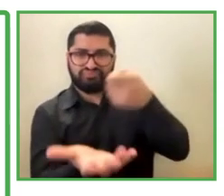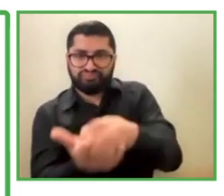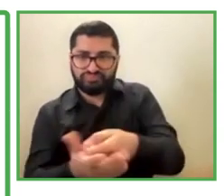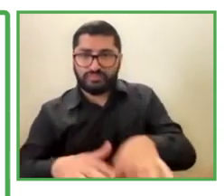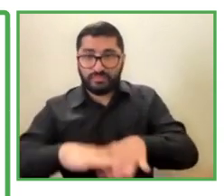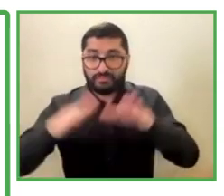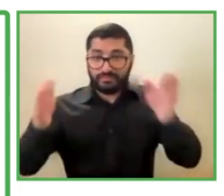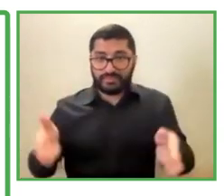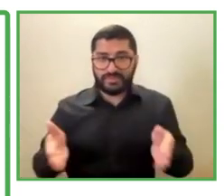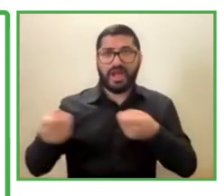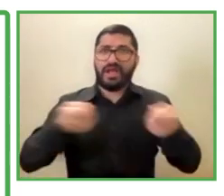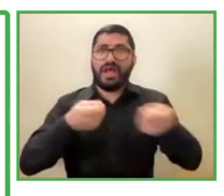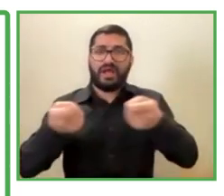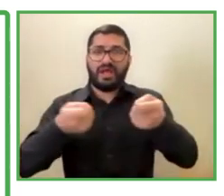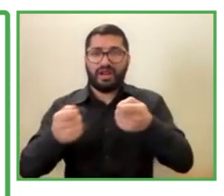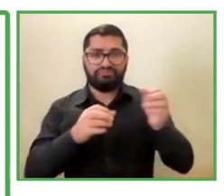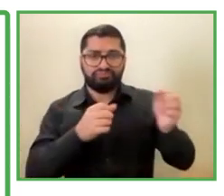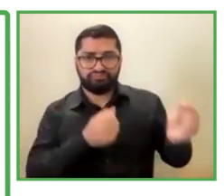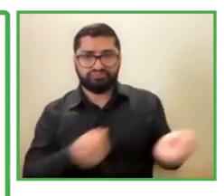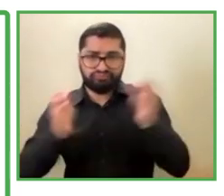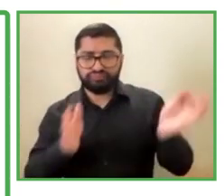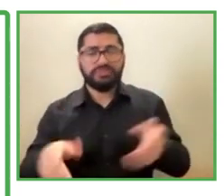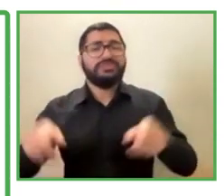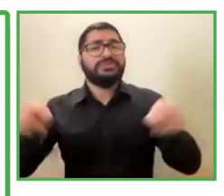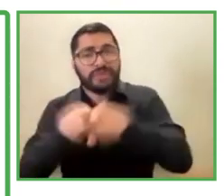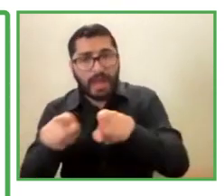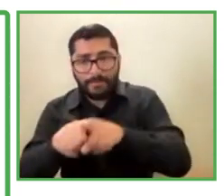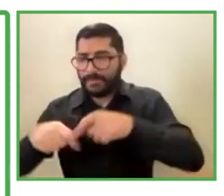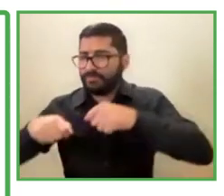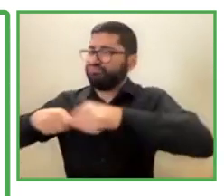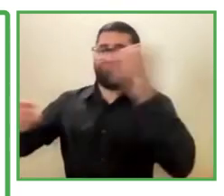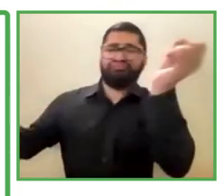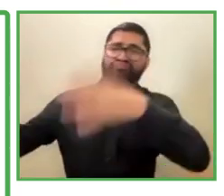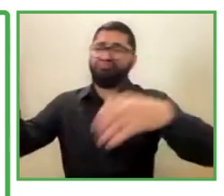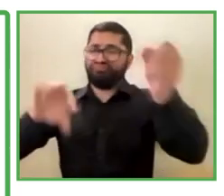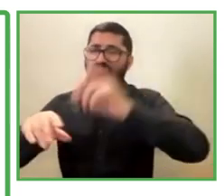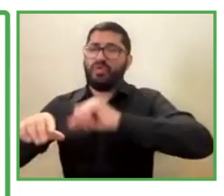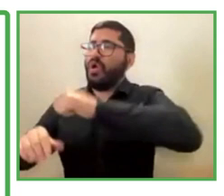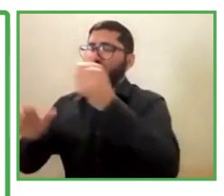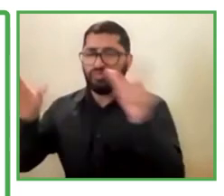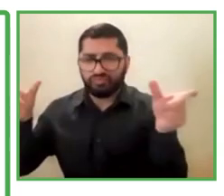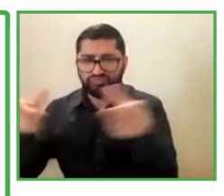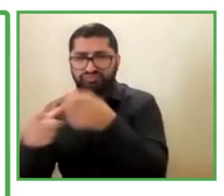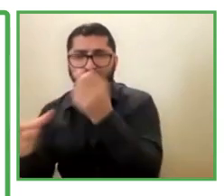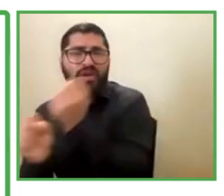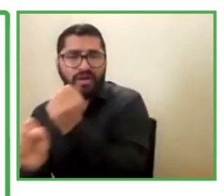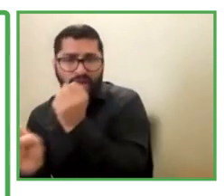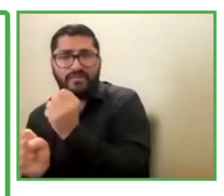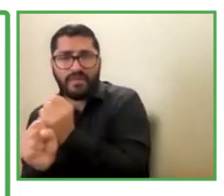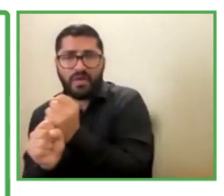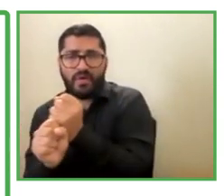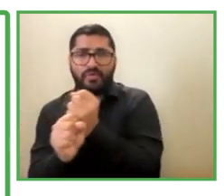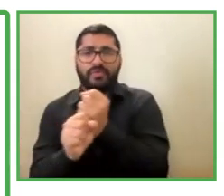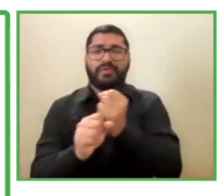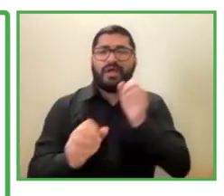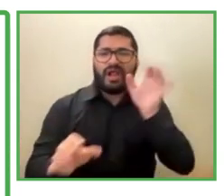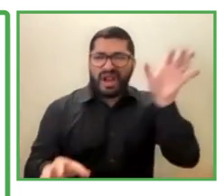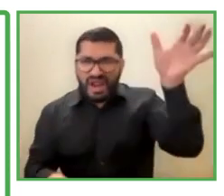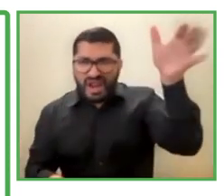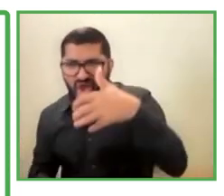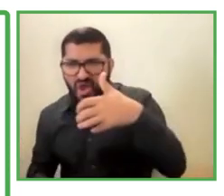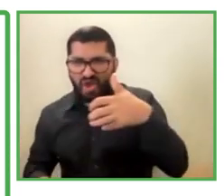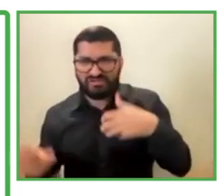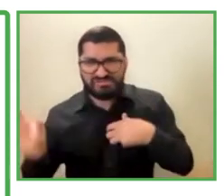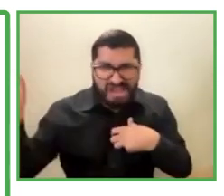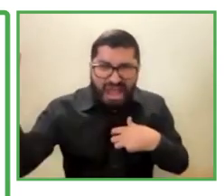work with the Club de Leones from Magallanes, where we also gather funds, and we work on what's called the Magallanes